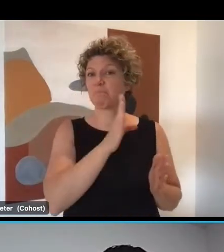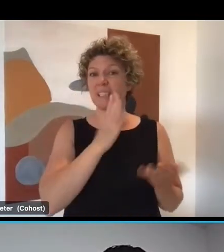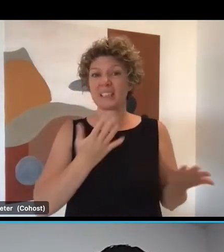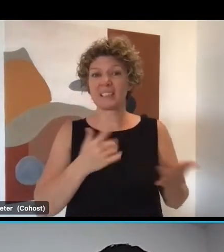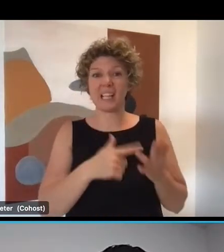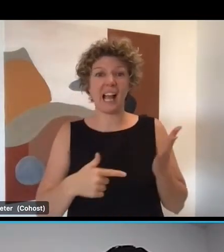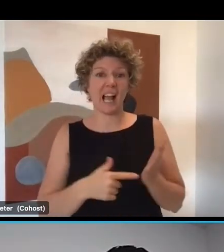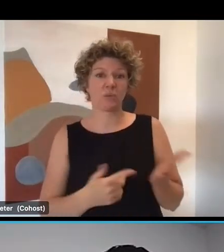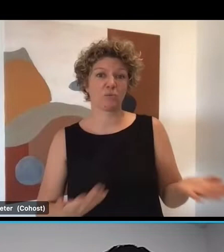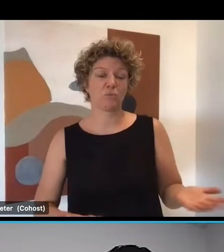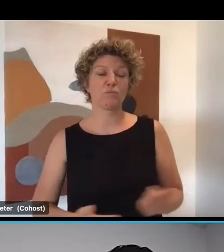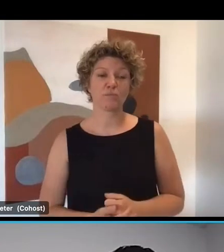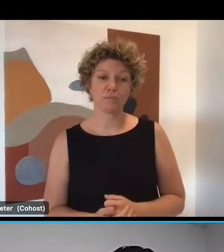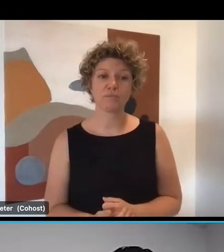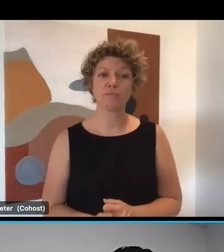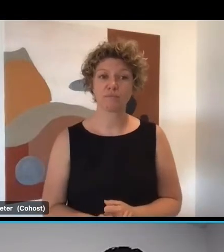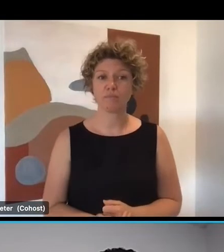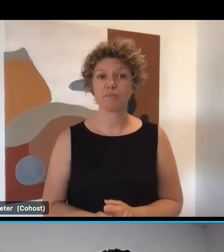David slide please.